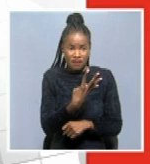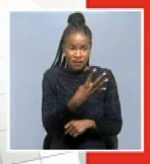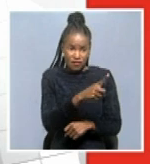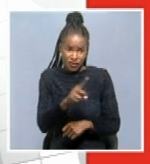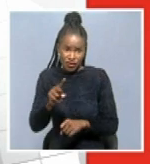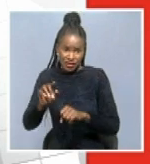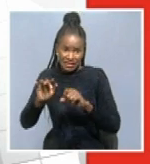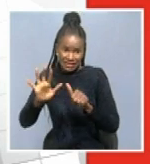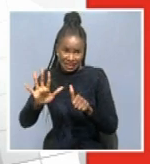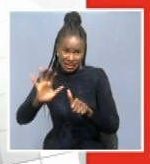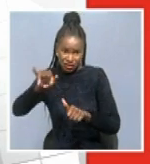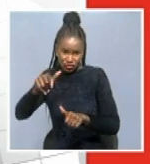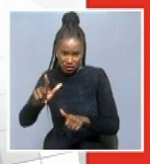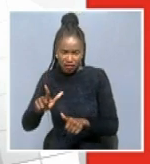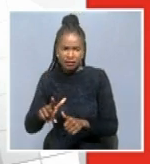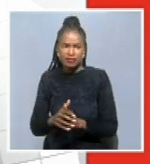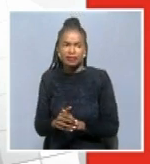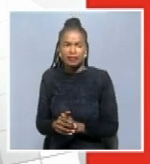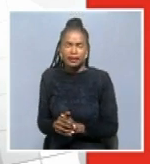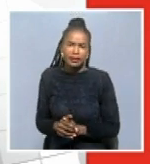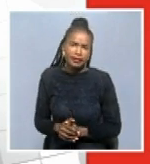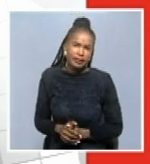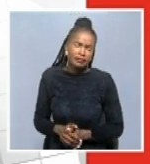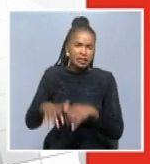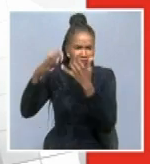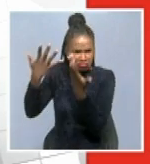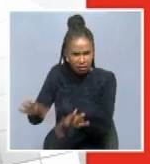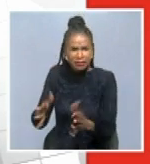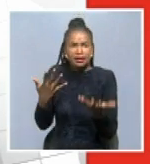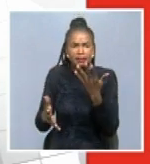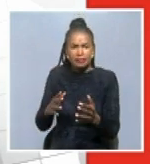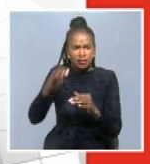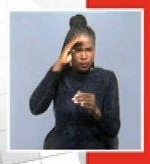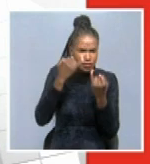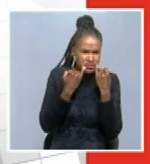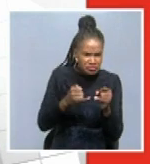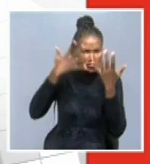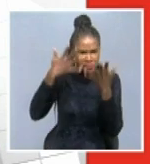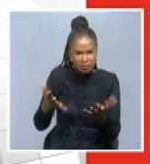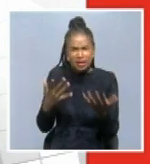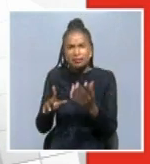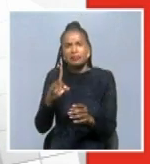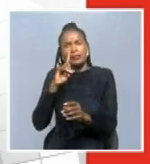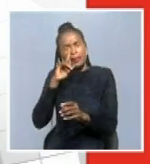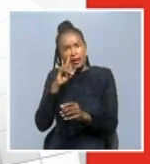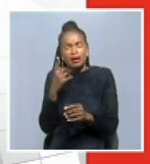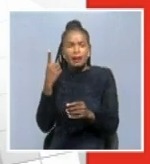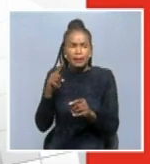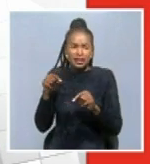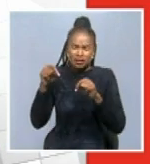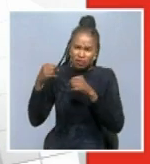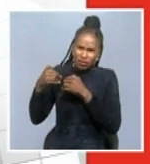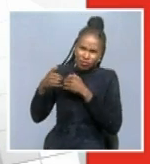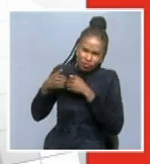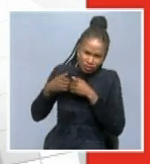are done with the exercise. But I should say that since the beginning, until now, the